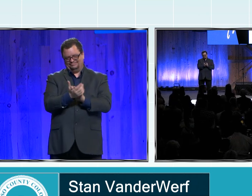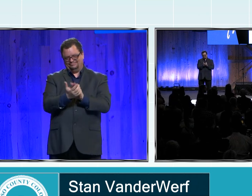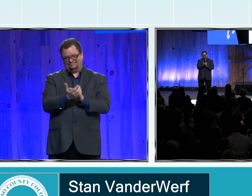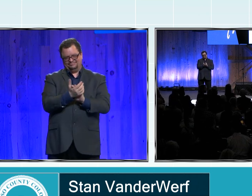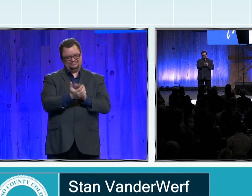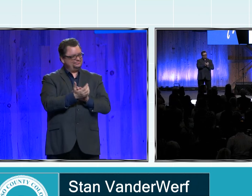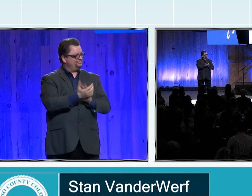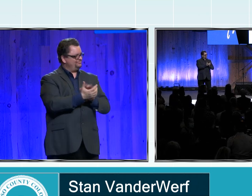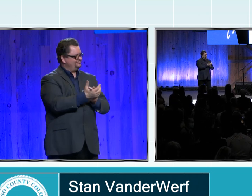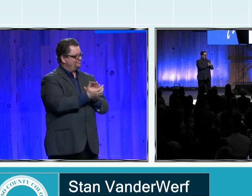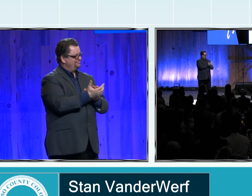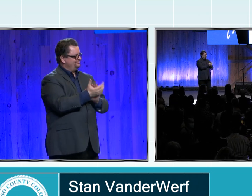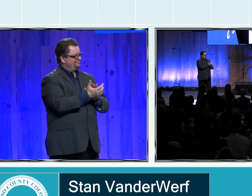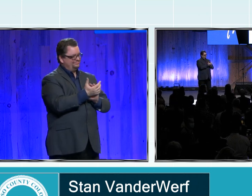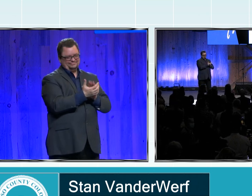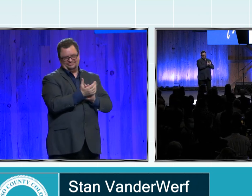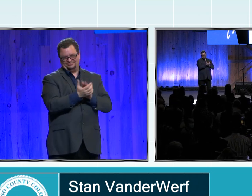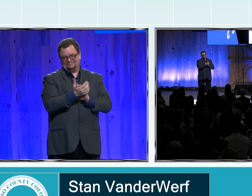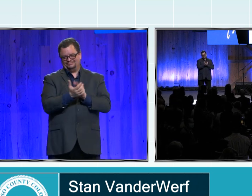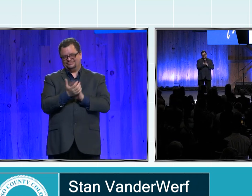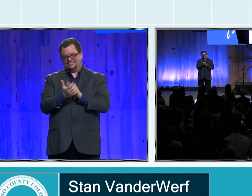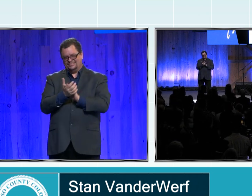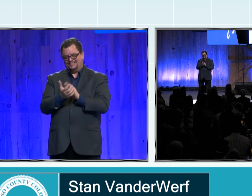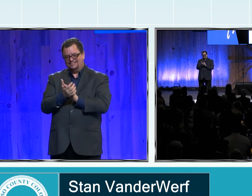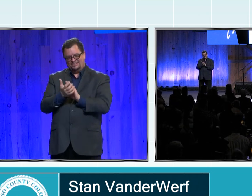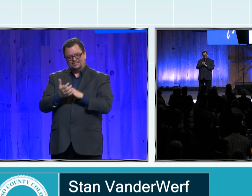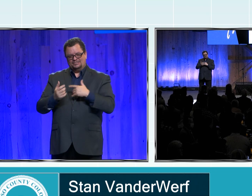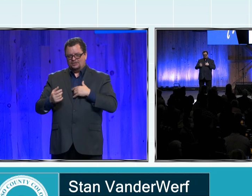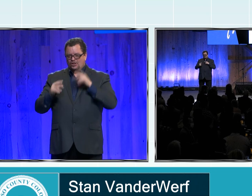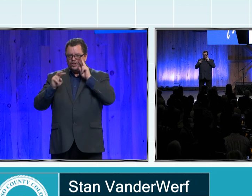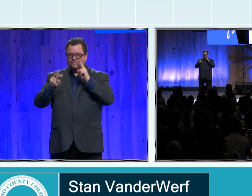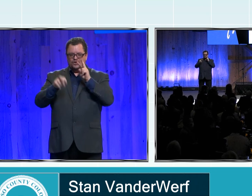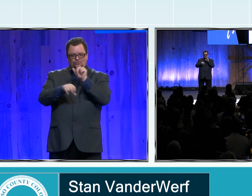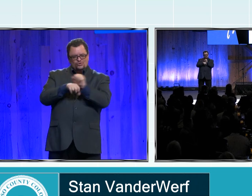Look forward to working with all of you going forward. Thank you so much.